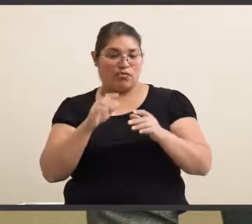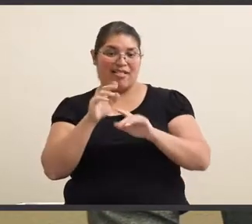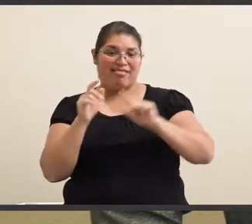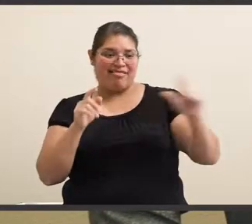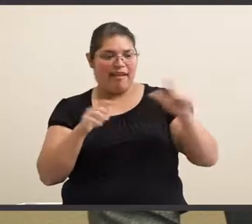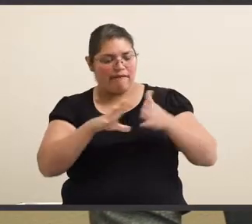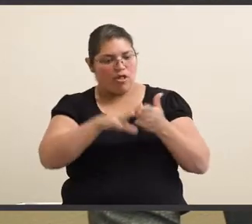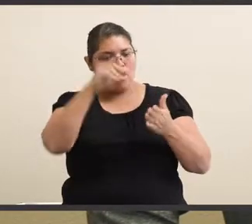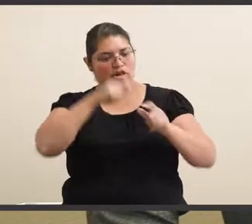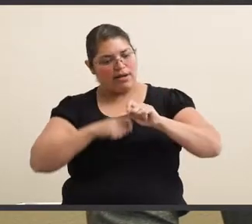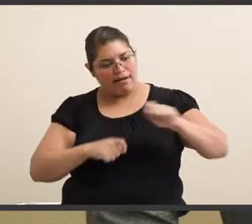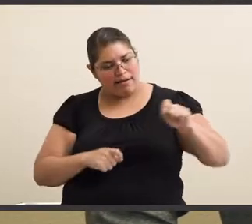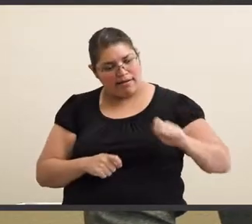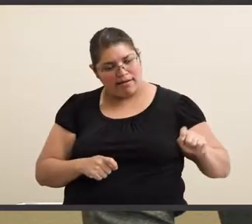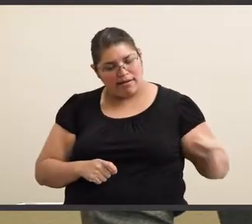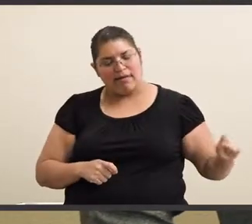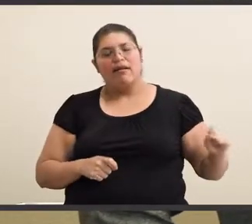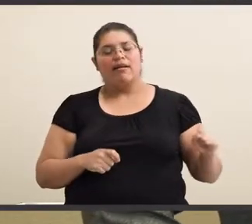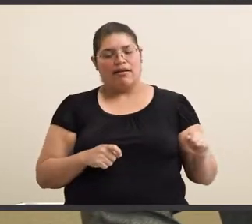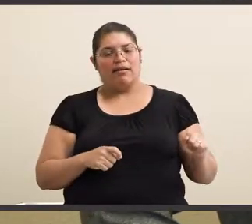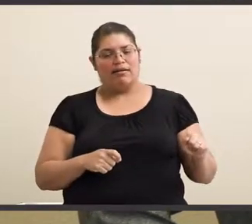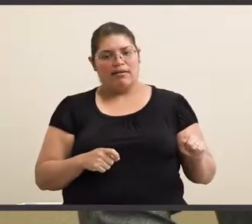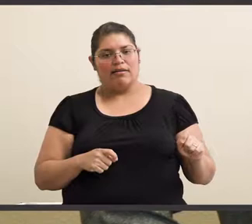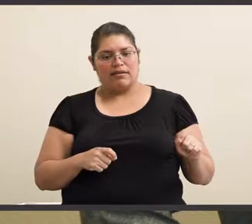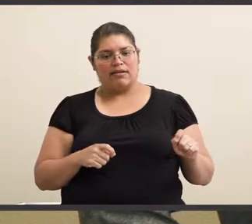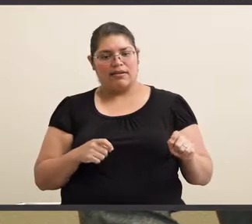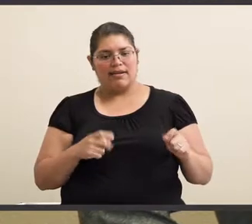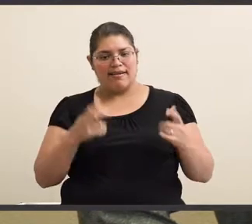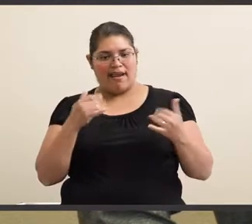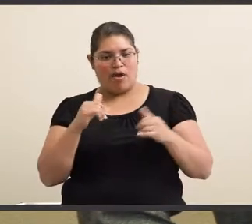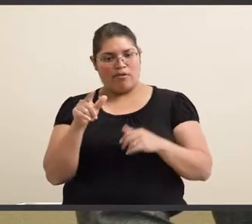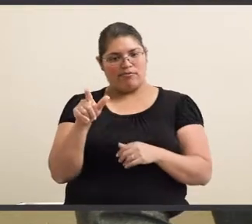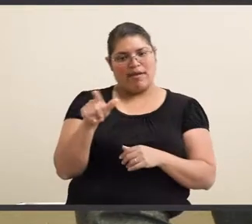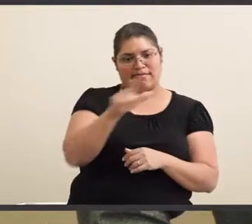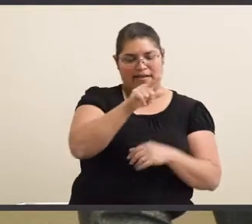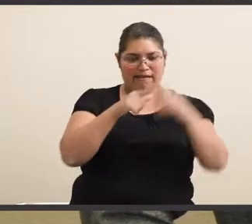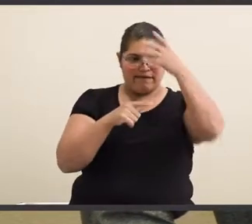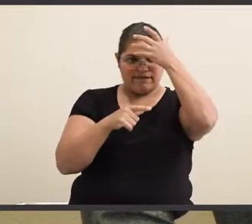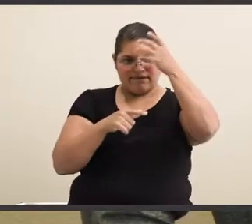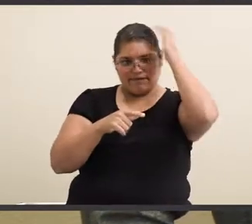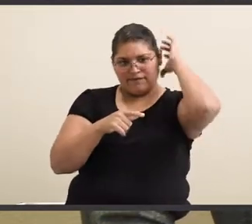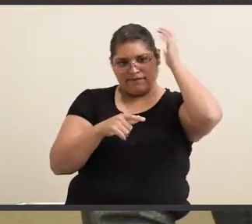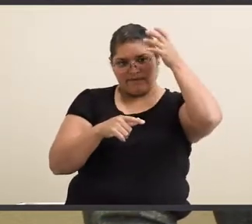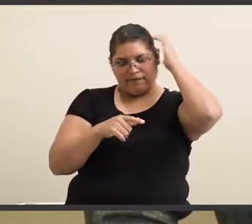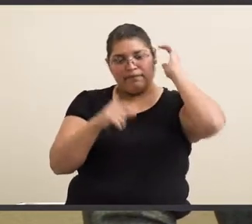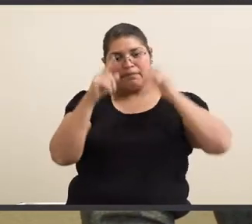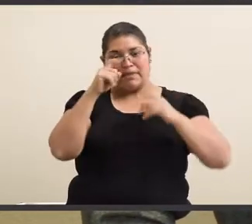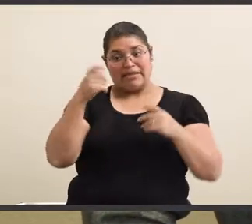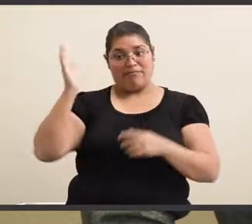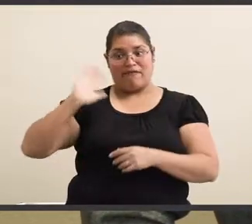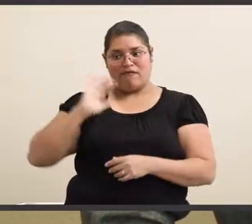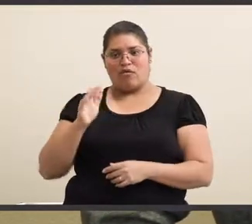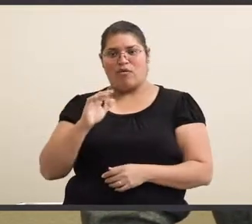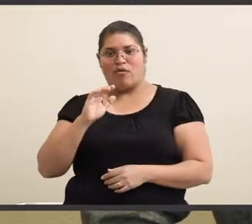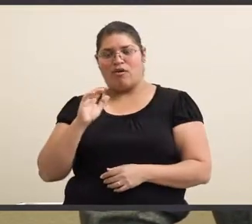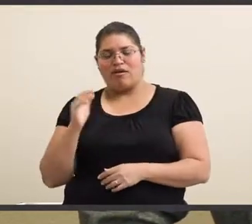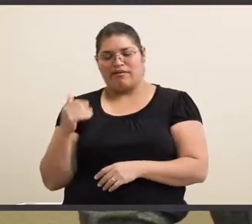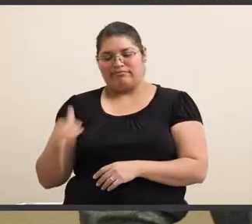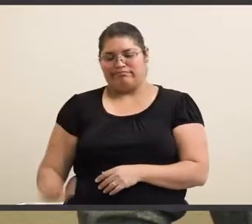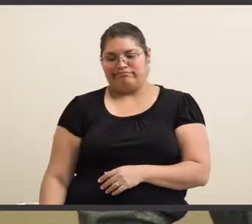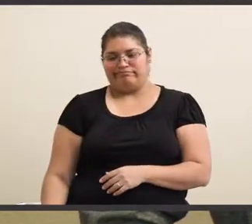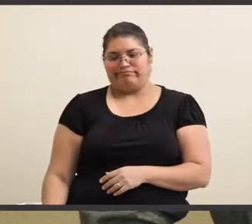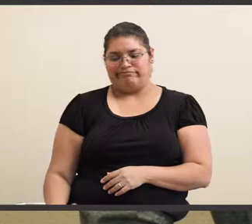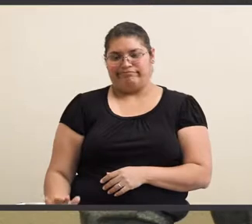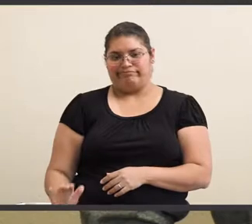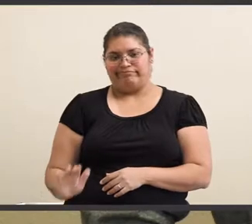hands as a result of it being my left side of the brain because I was right handed when I was, well,